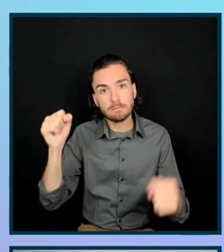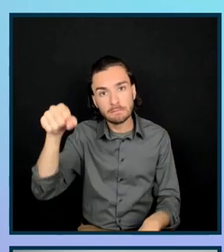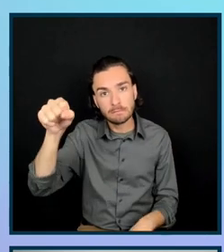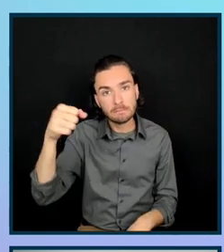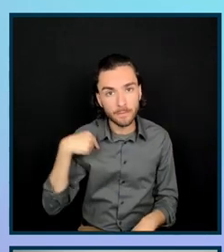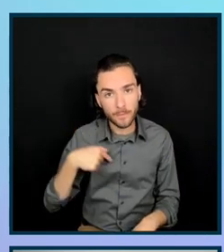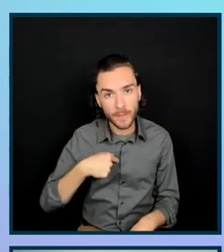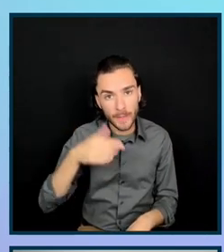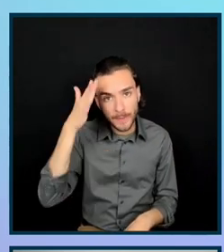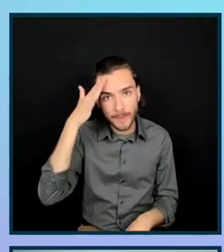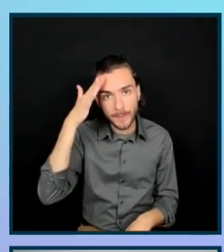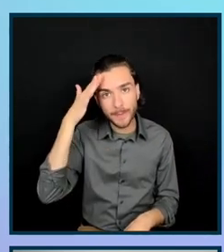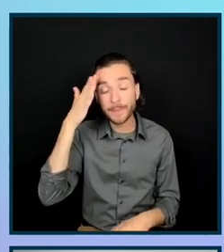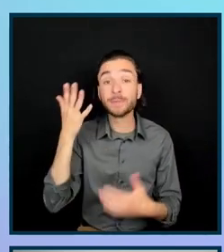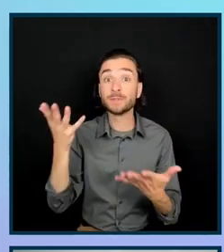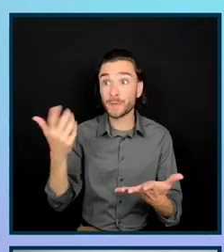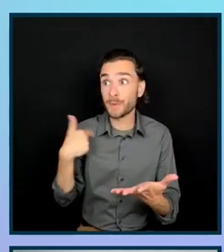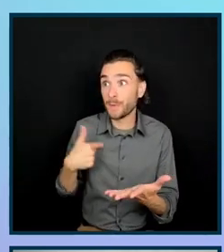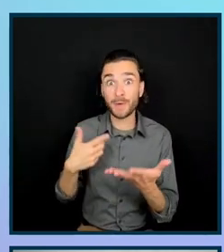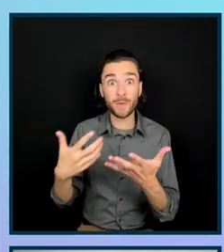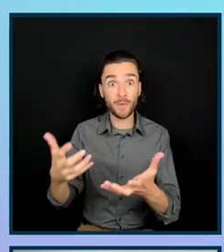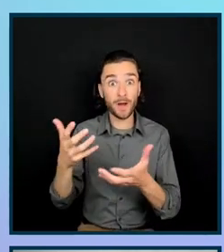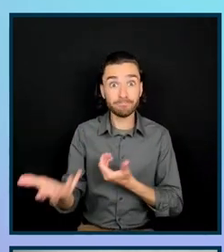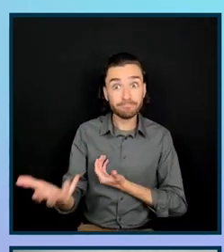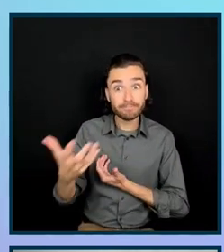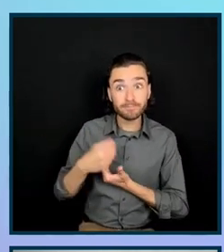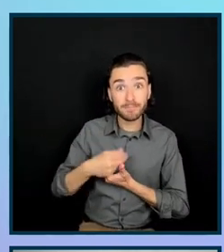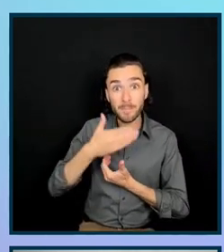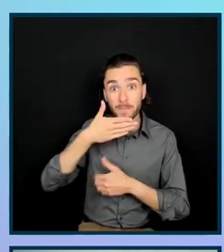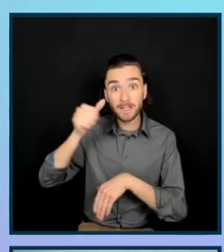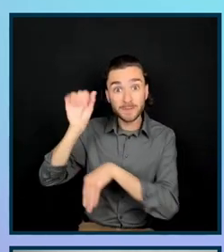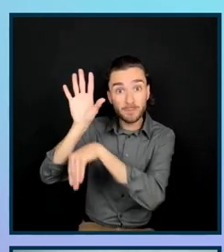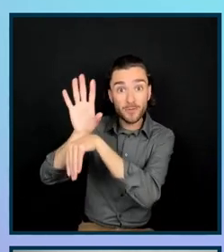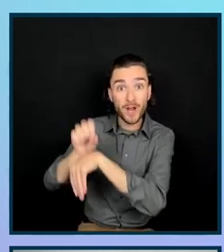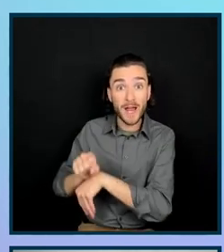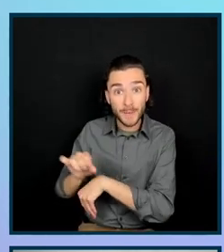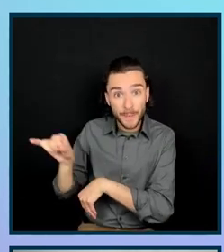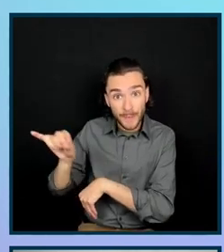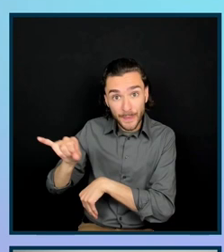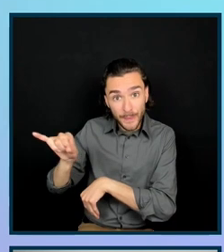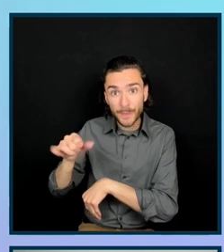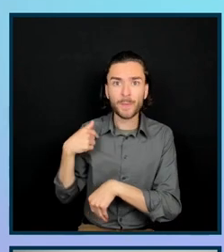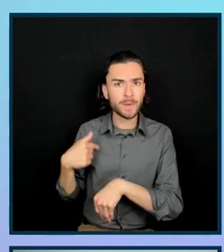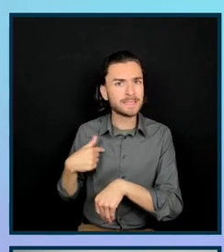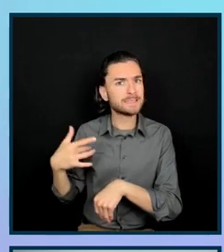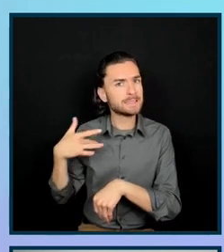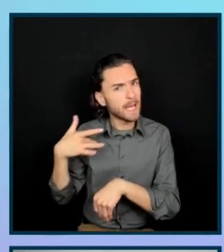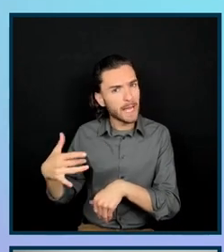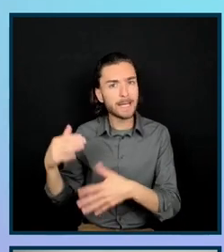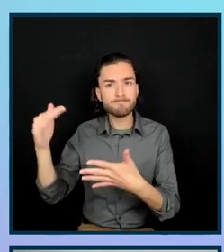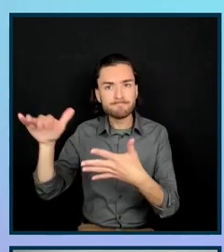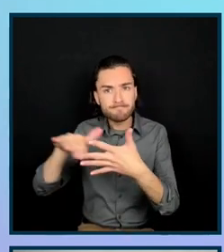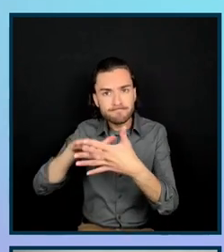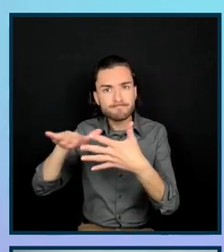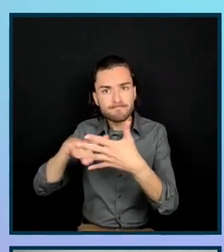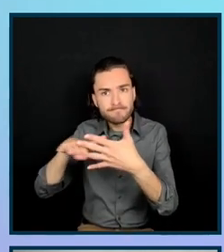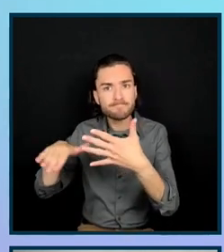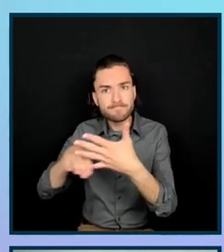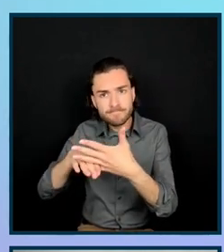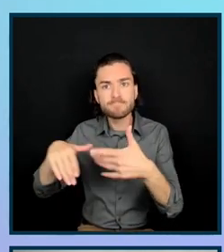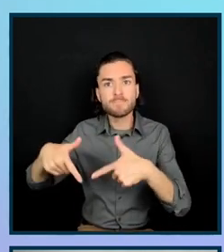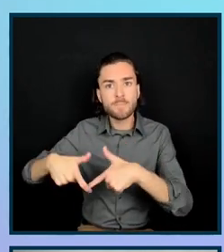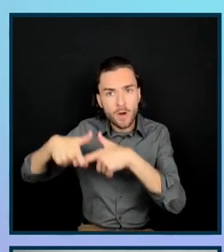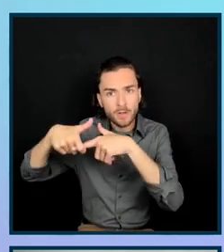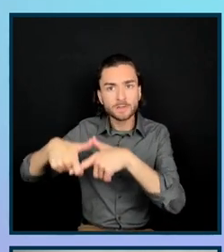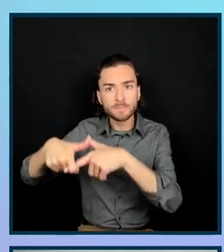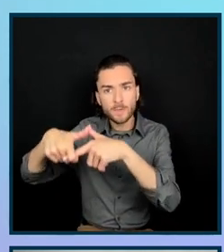accessibility best practices ourselves. So we provide plenty of pauses for questions and general breaks. And we also